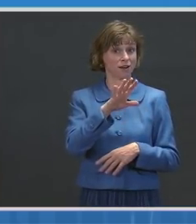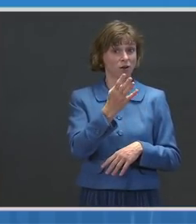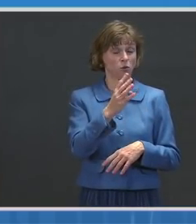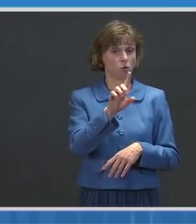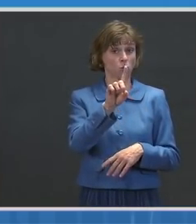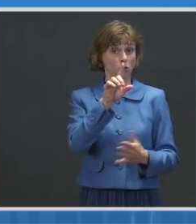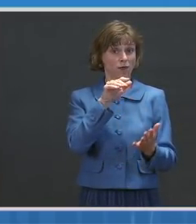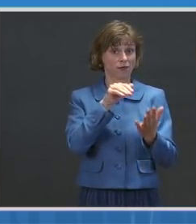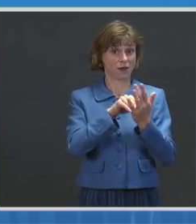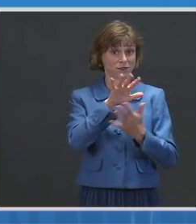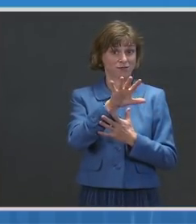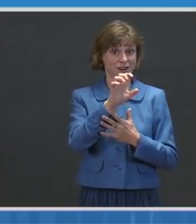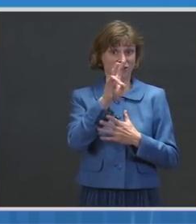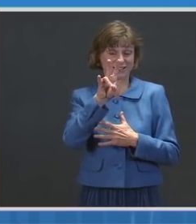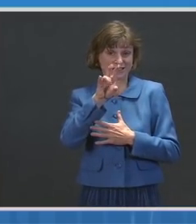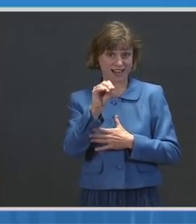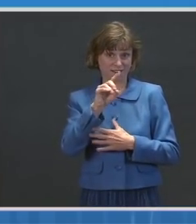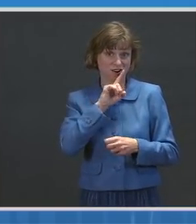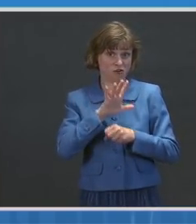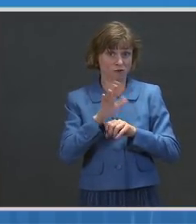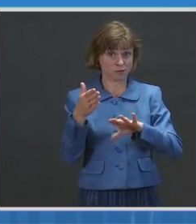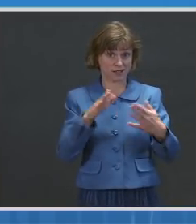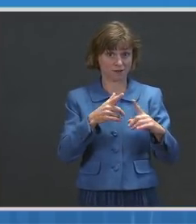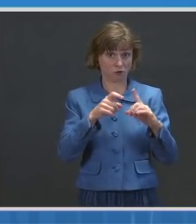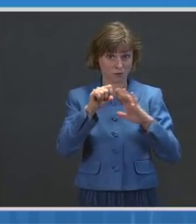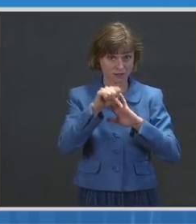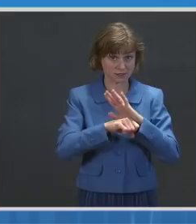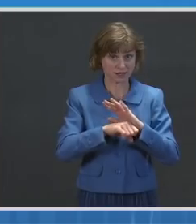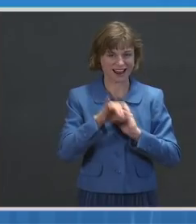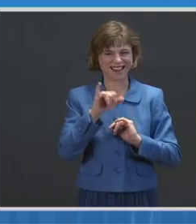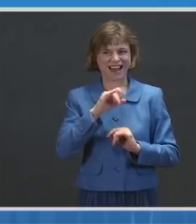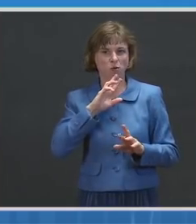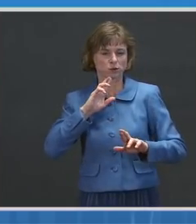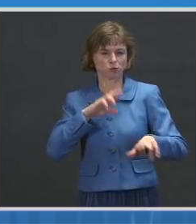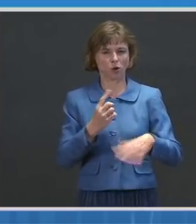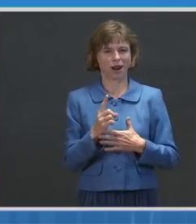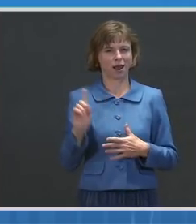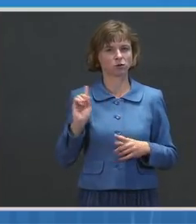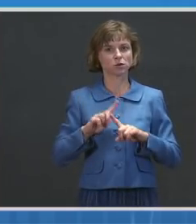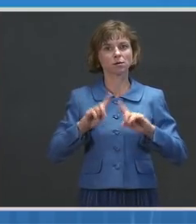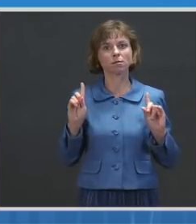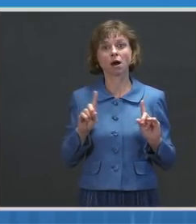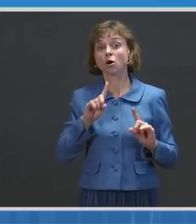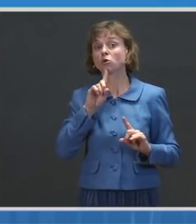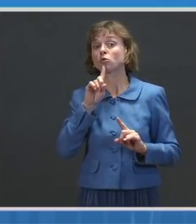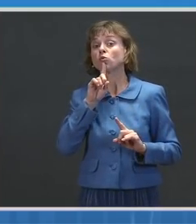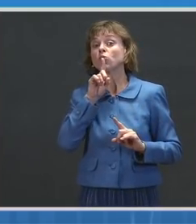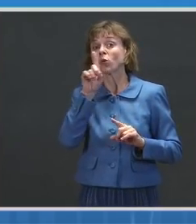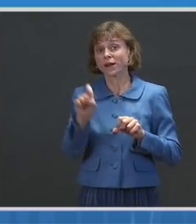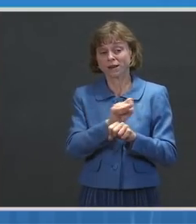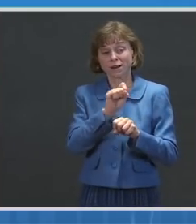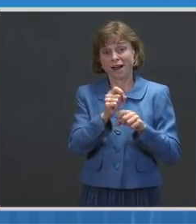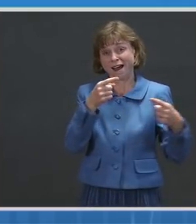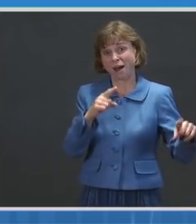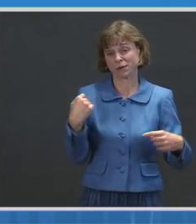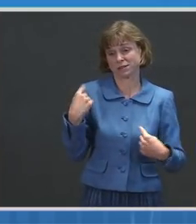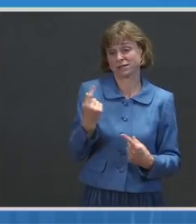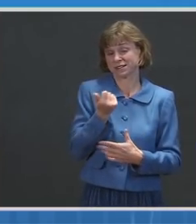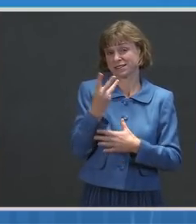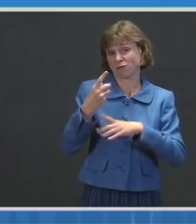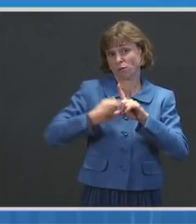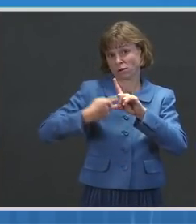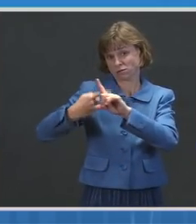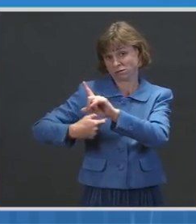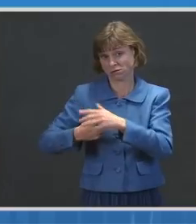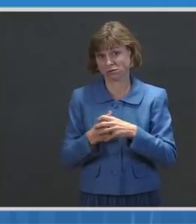deaths from one state. These deaths were reported last week, but actually had occurred over the prior several months. We